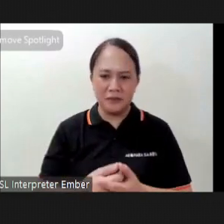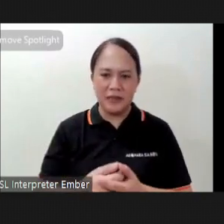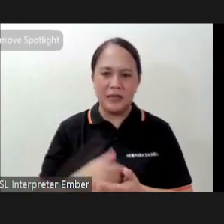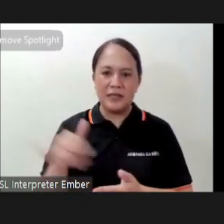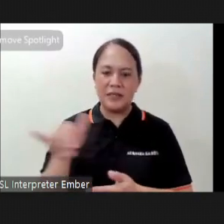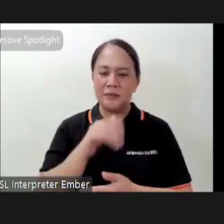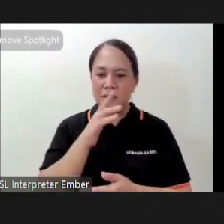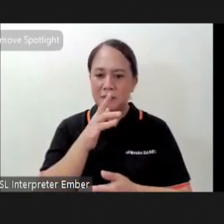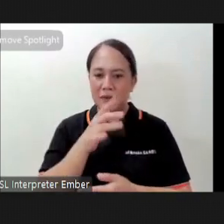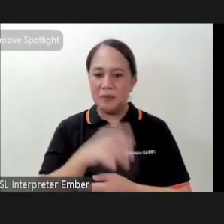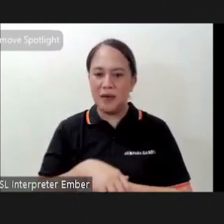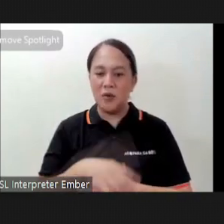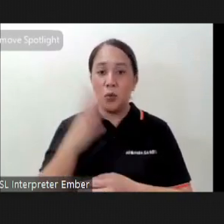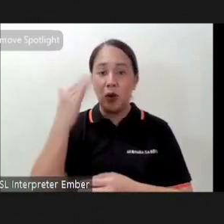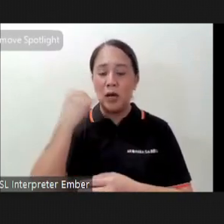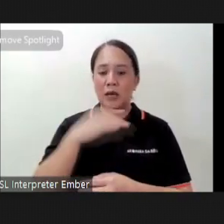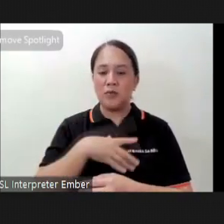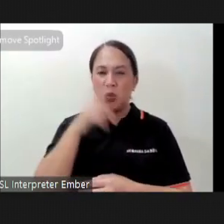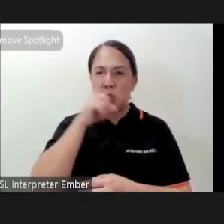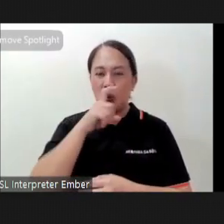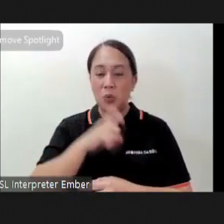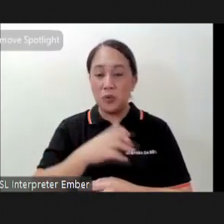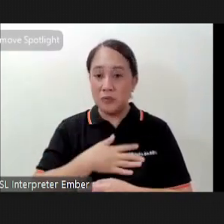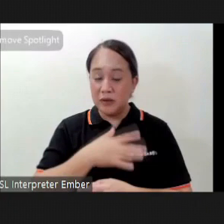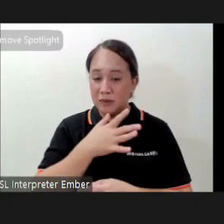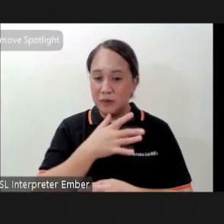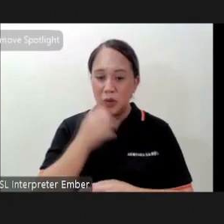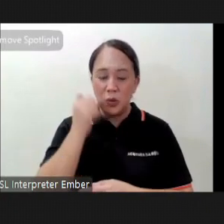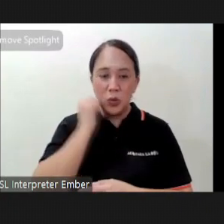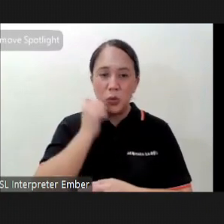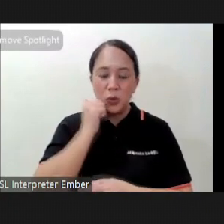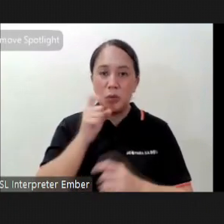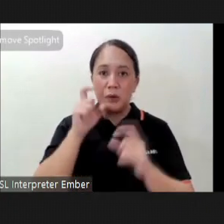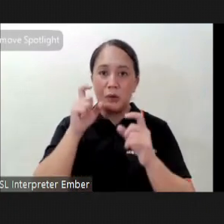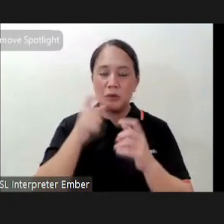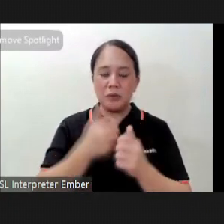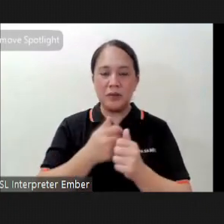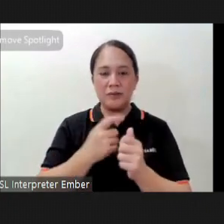mother so we try to stay away